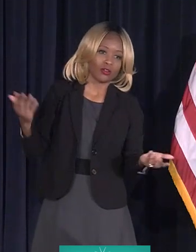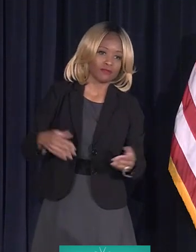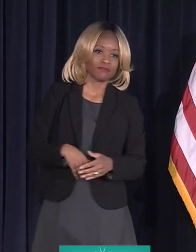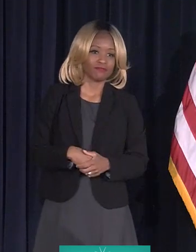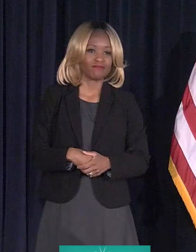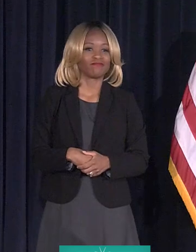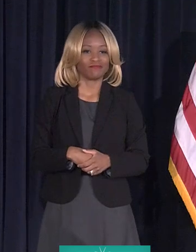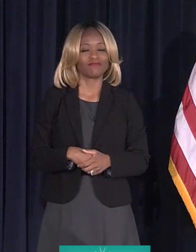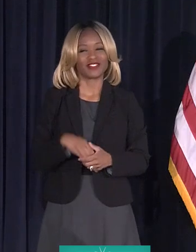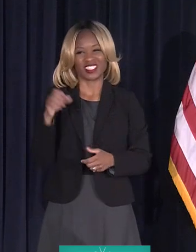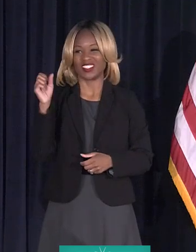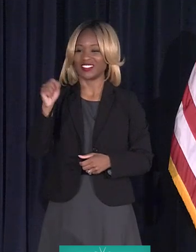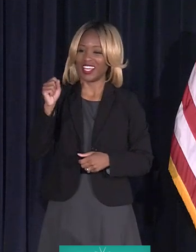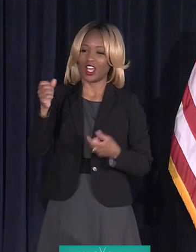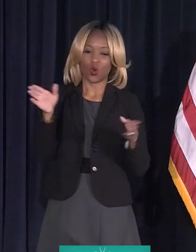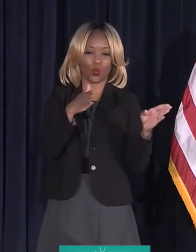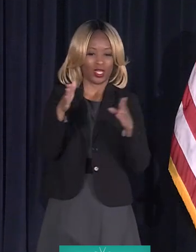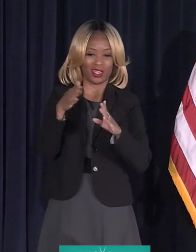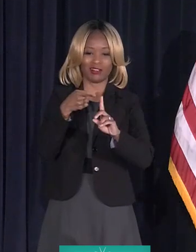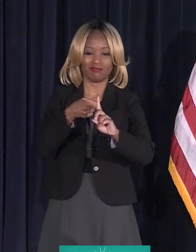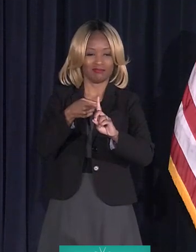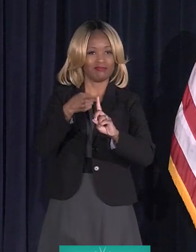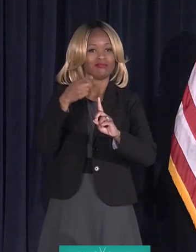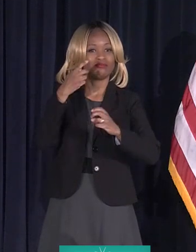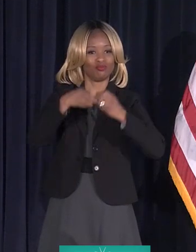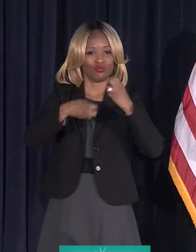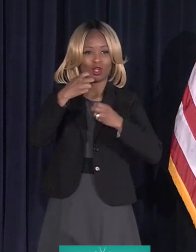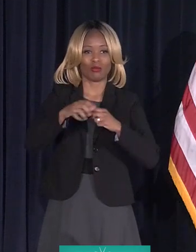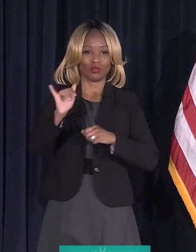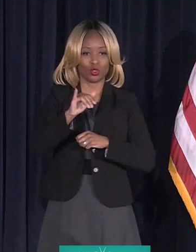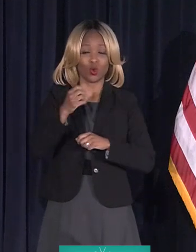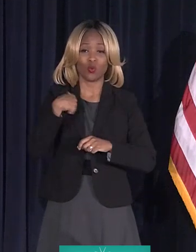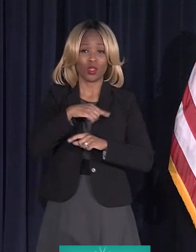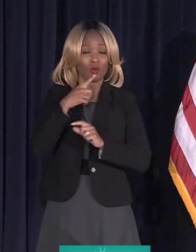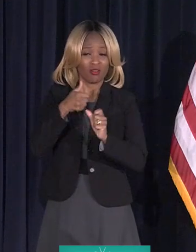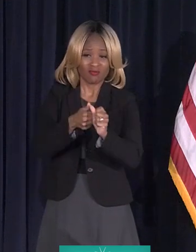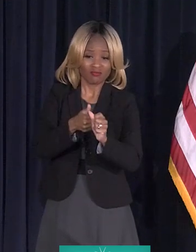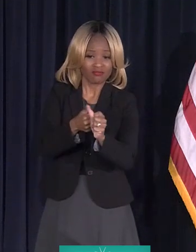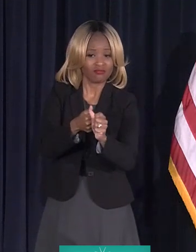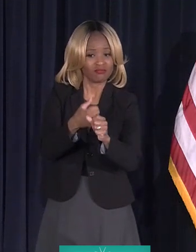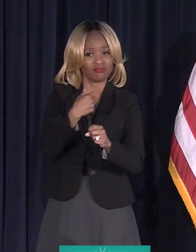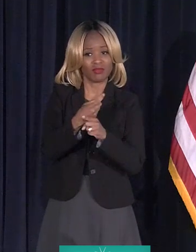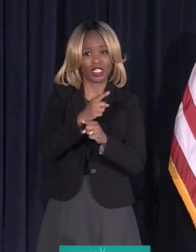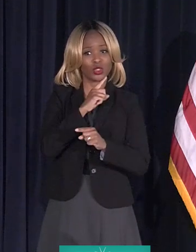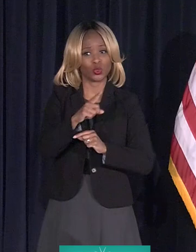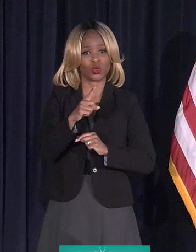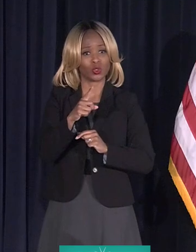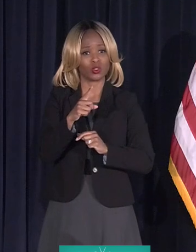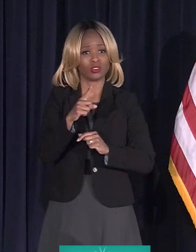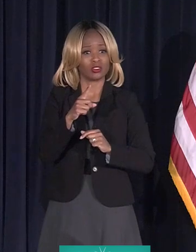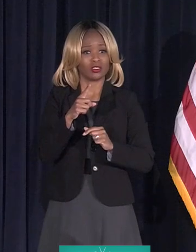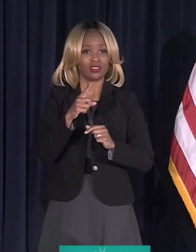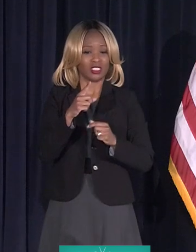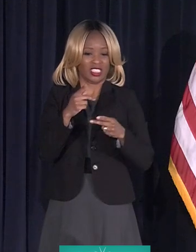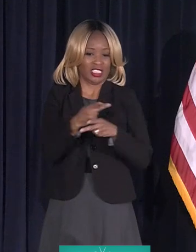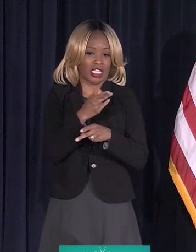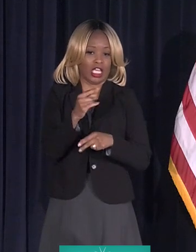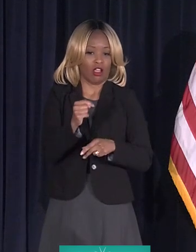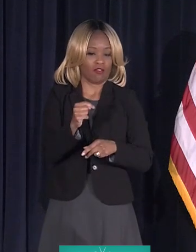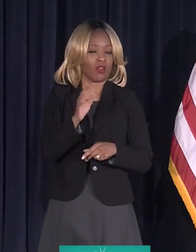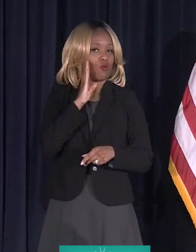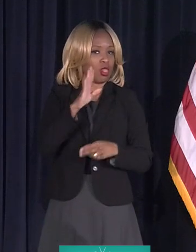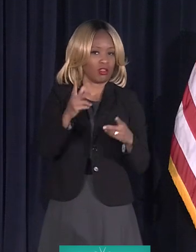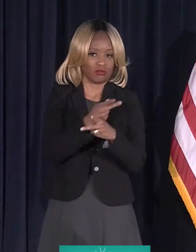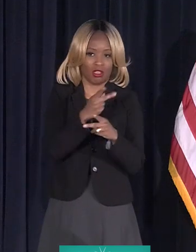The wind's a problem. Yeah. All right. We're going to stay on it until we get it done. And it's a problem we're going to get fixed.